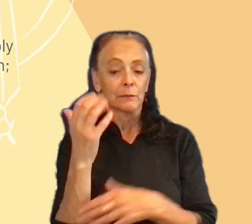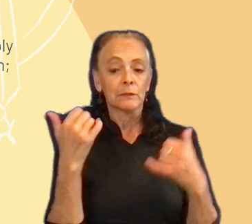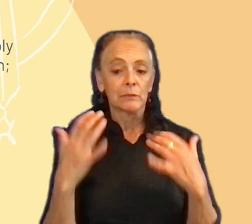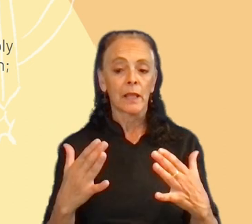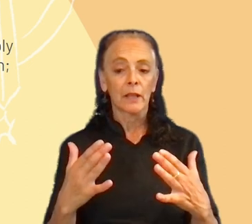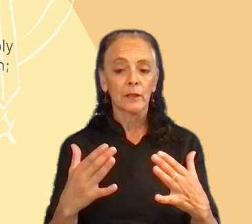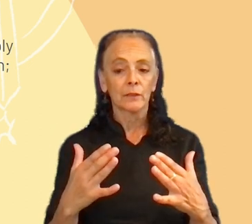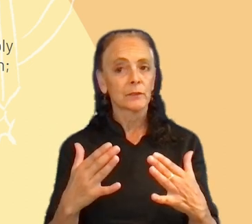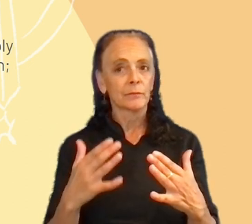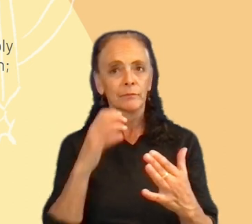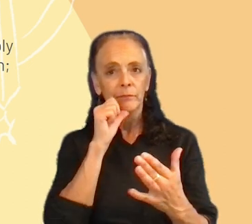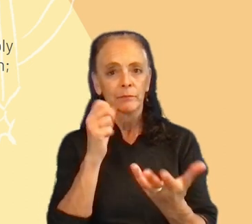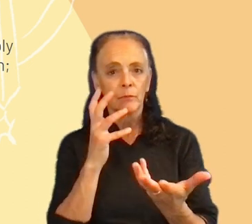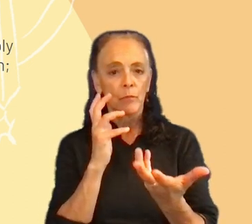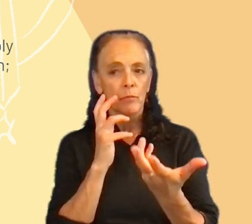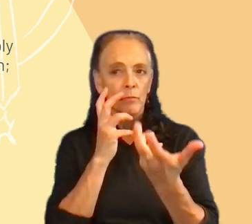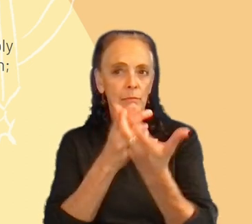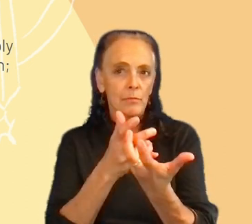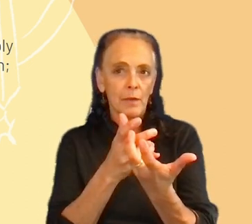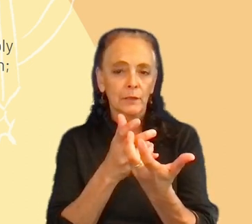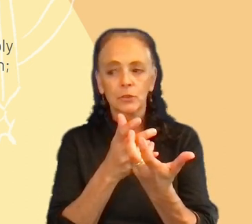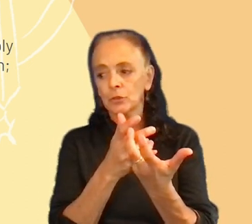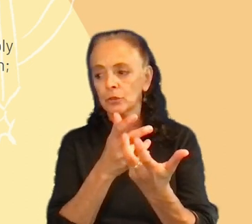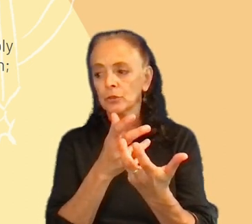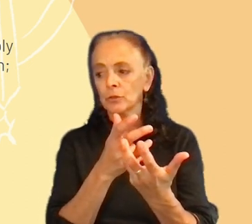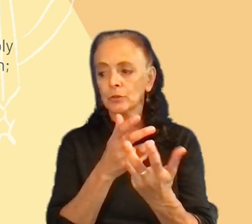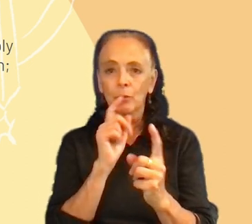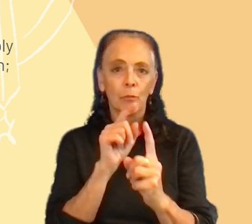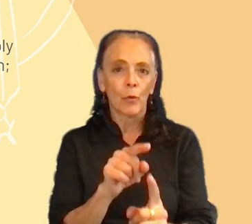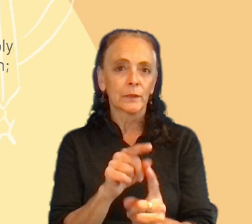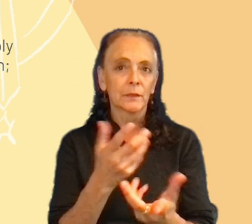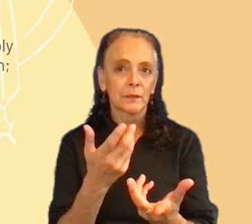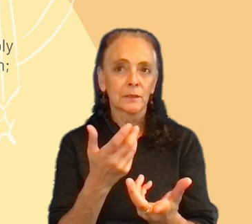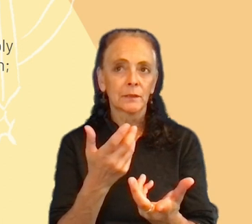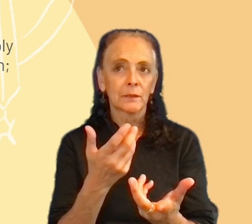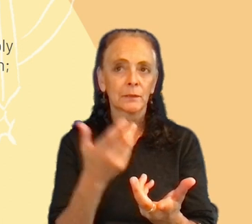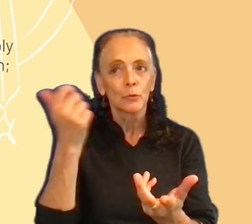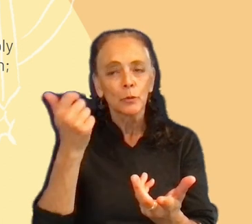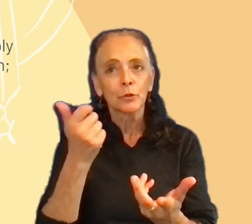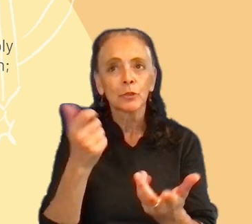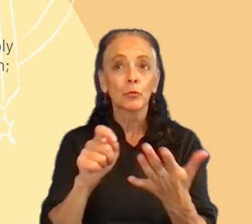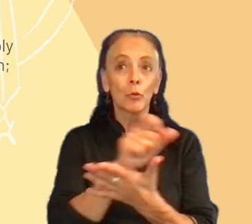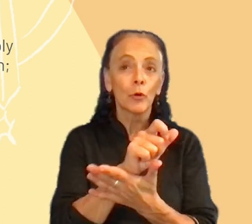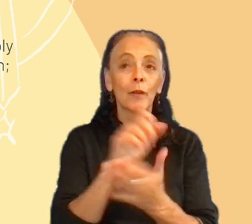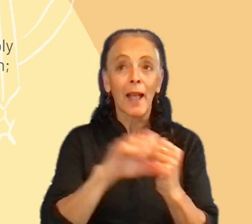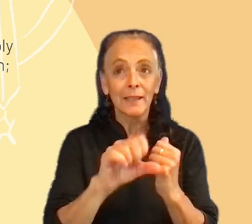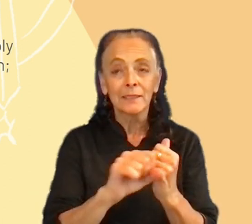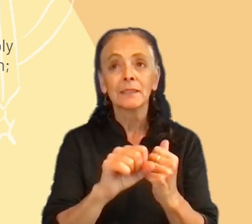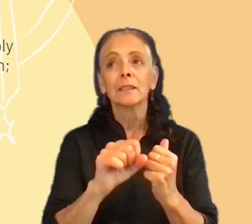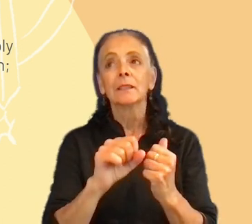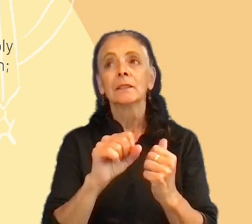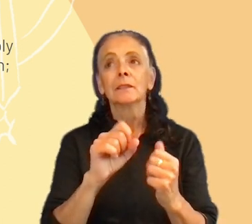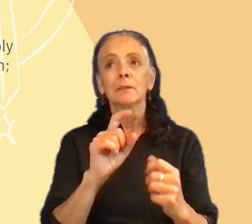match the two points that are subscription or remove ads, and they are suffering